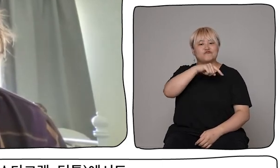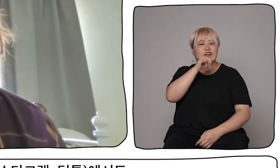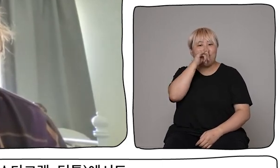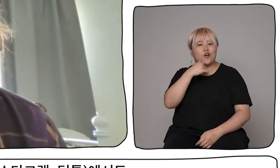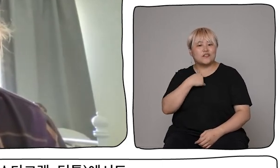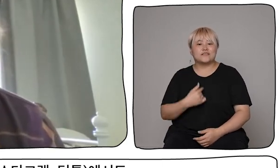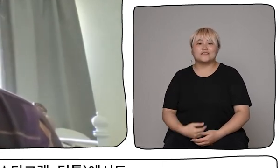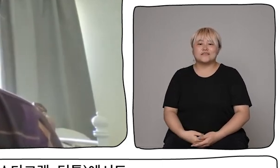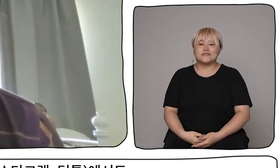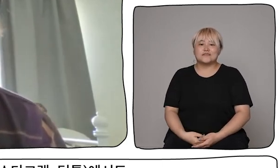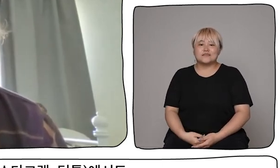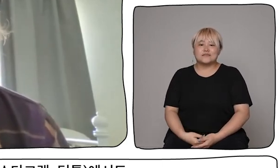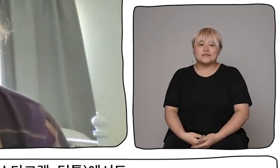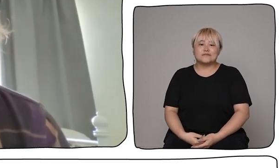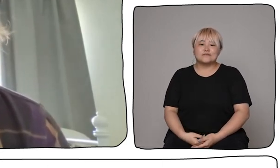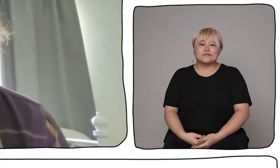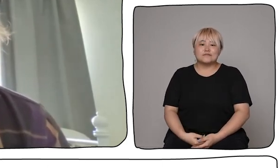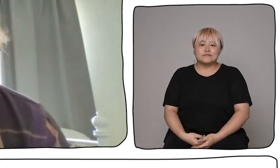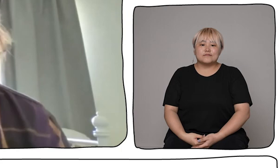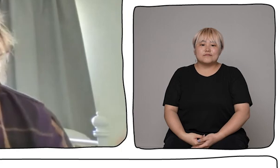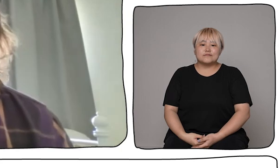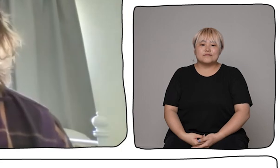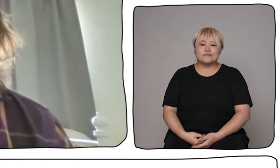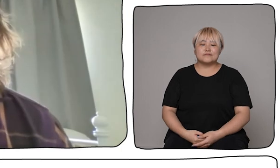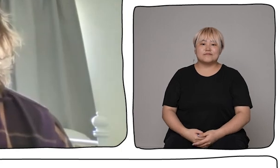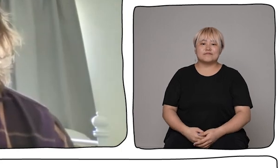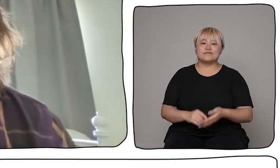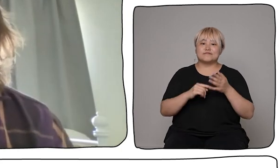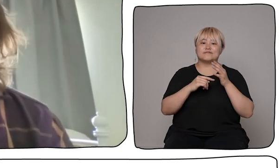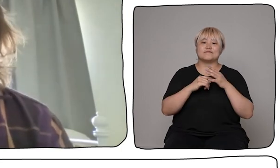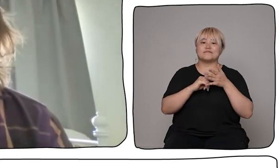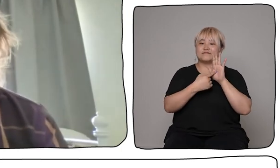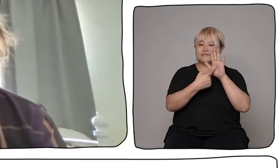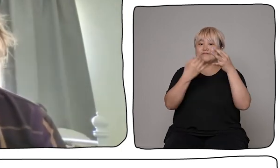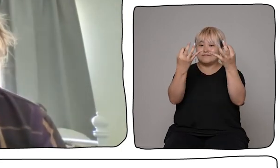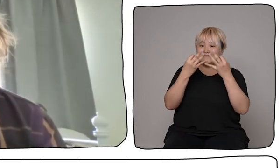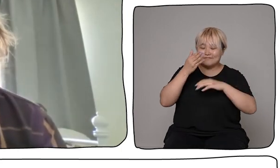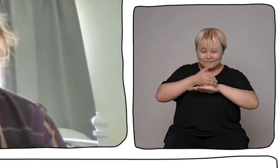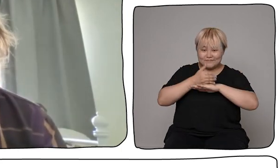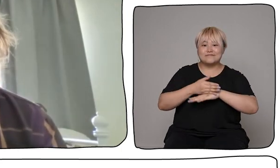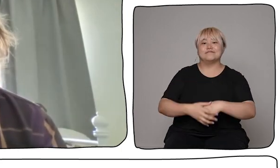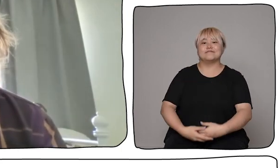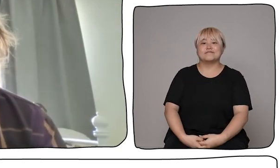DadaFest. Thank you for listening. Thanks.